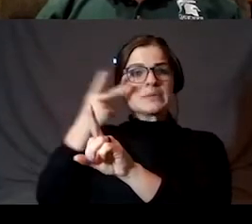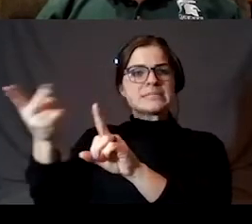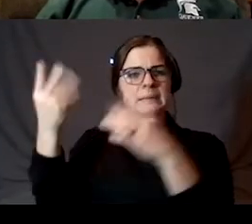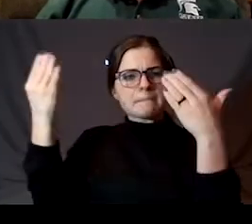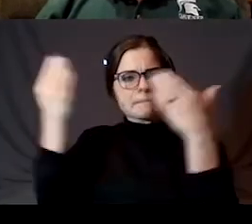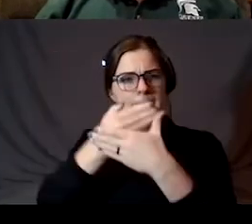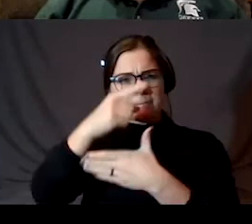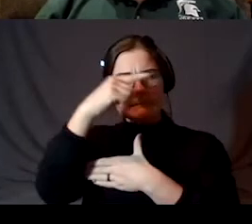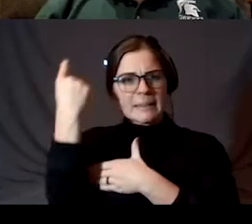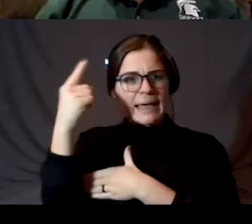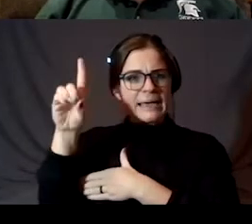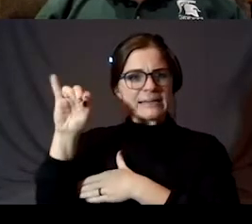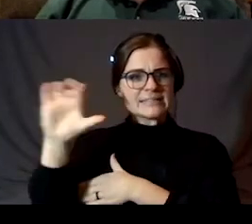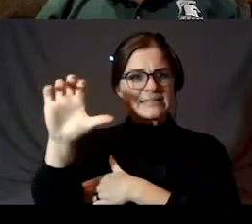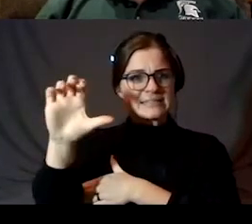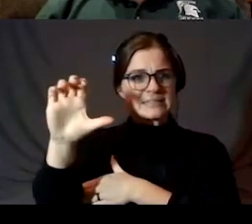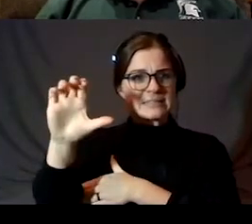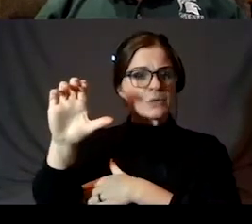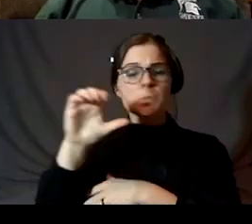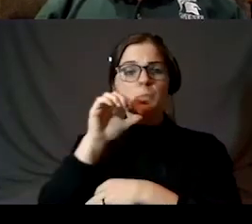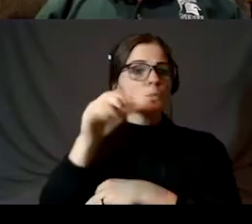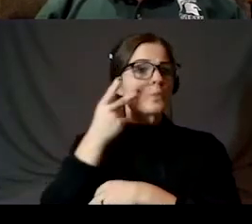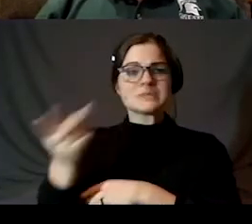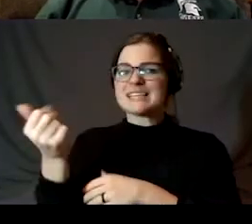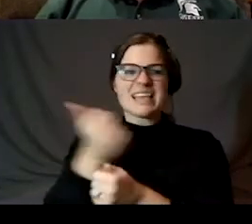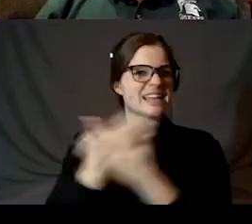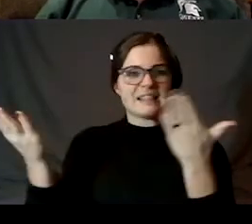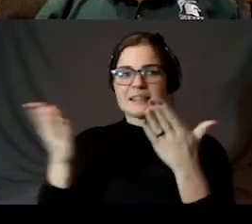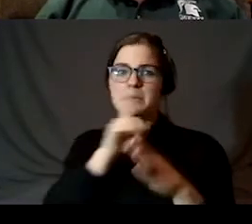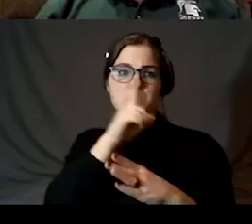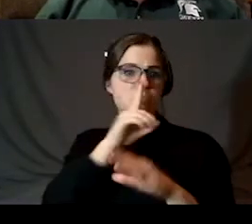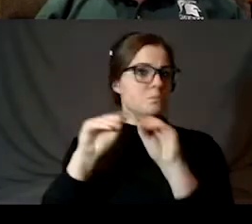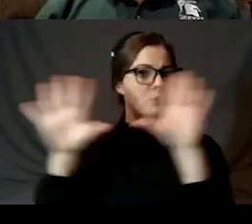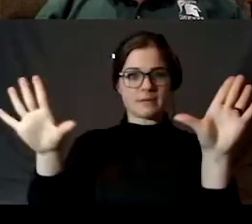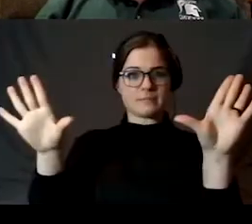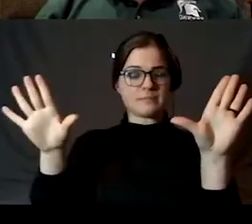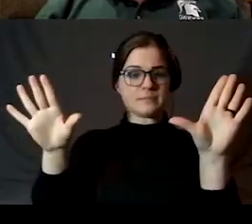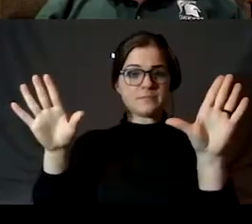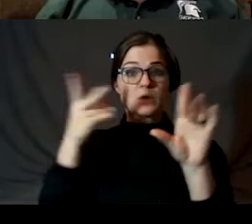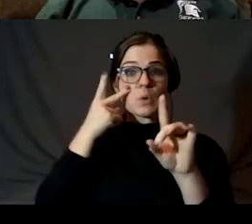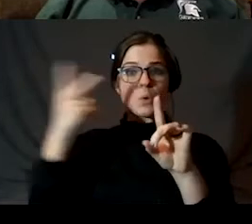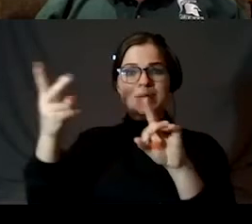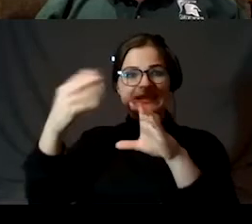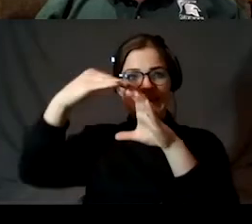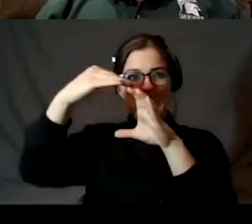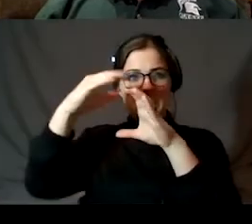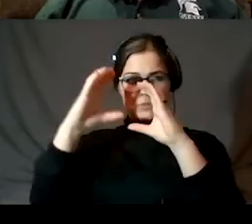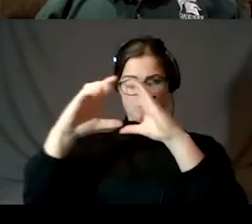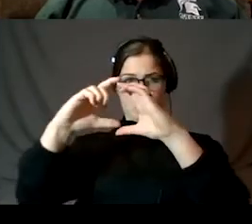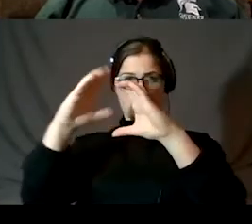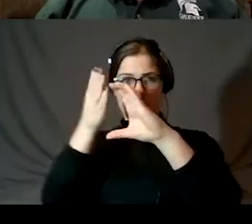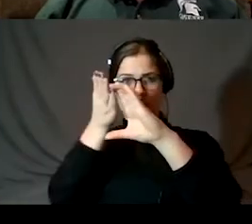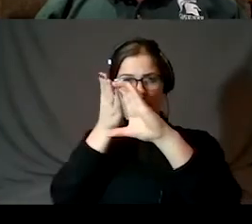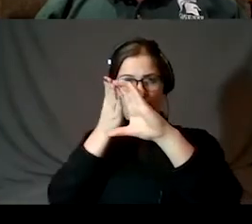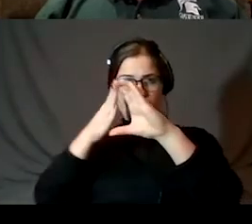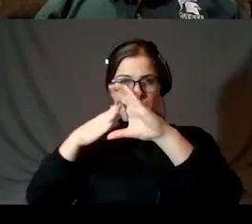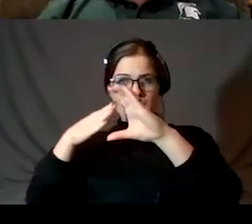disk. We would not see any part of it lit. So the fact that we see these curved arcs on the moon here and